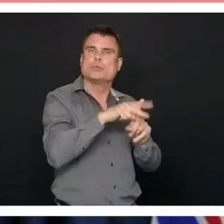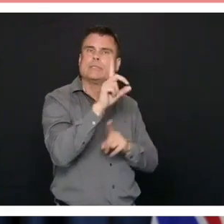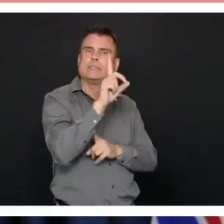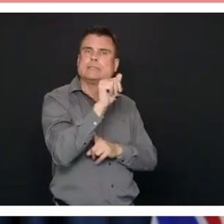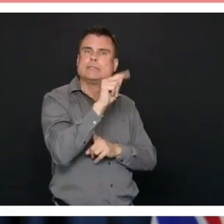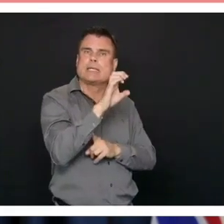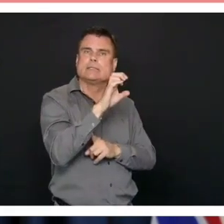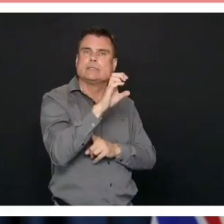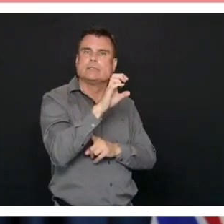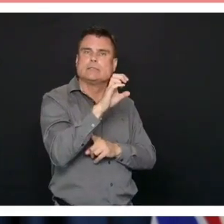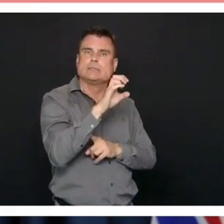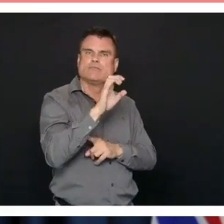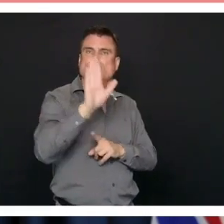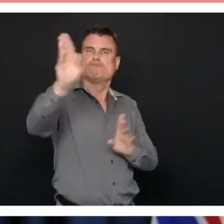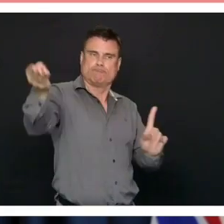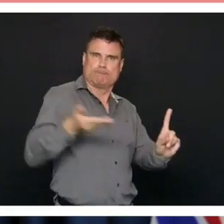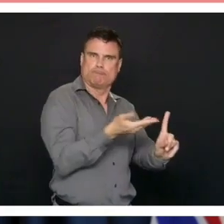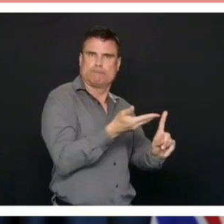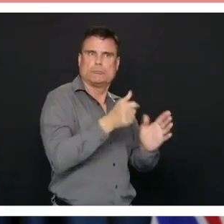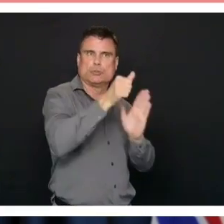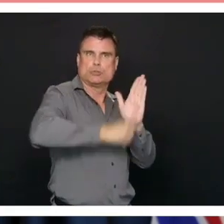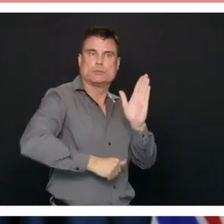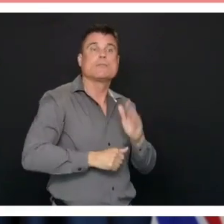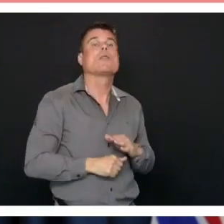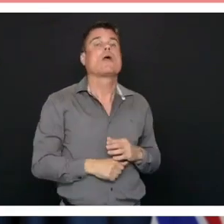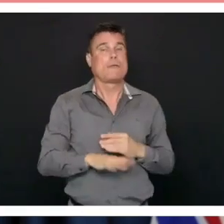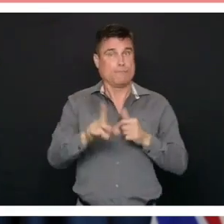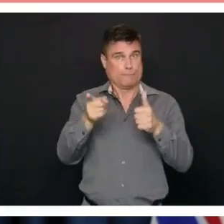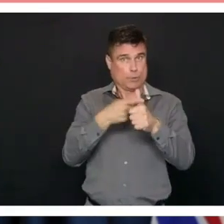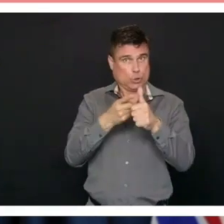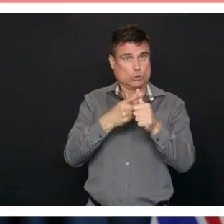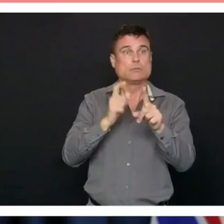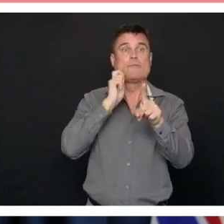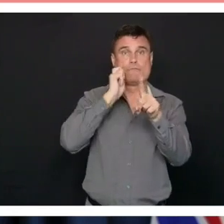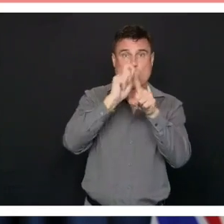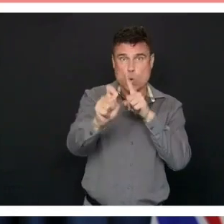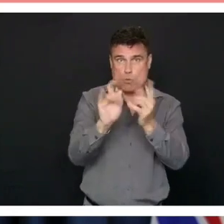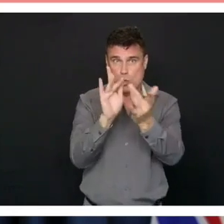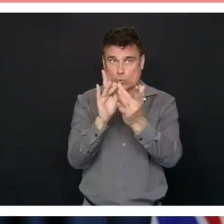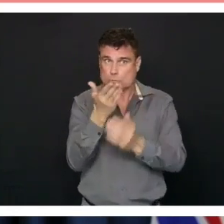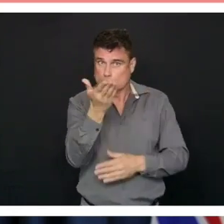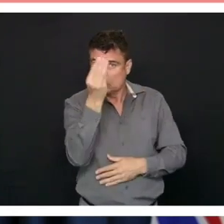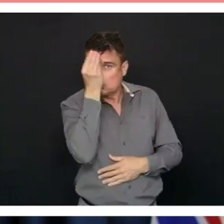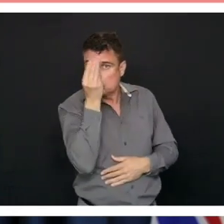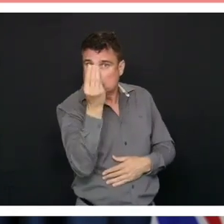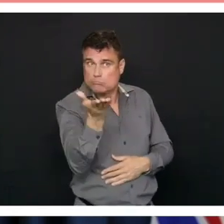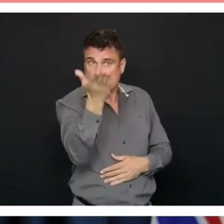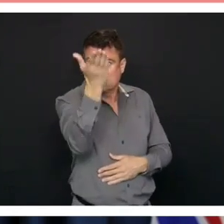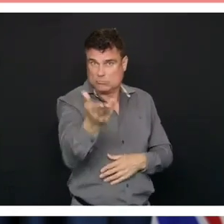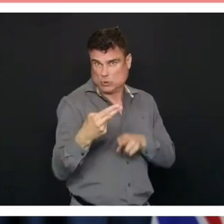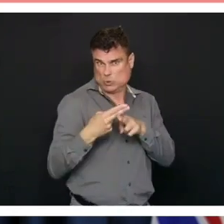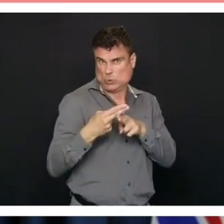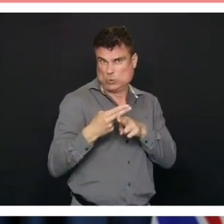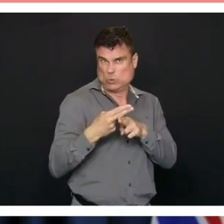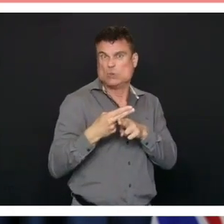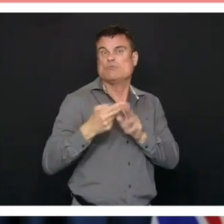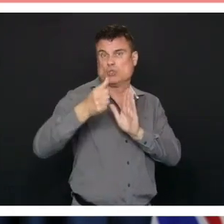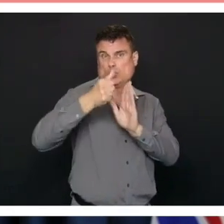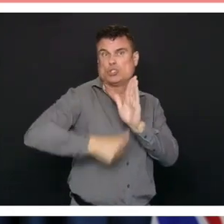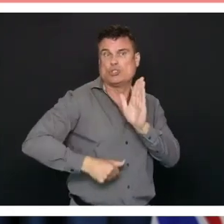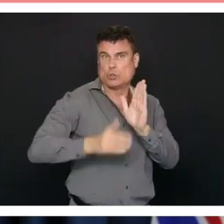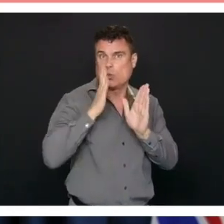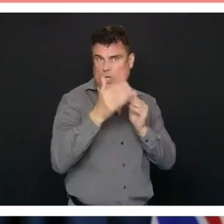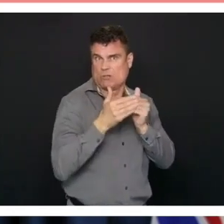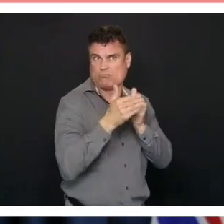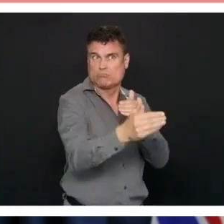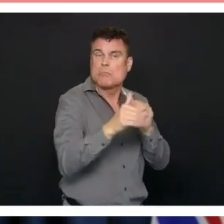expect today? Well, first call is to touch base with them to let them know that we're starting again to see how they're doing and to